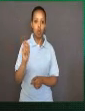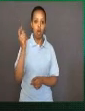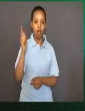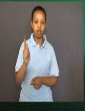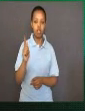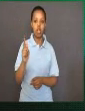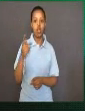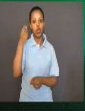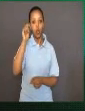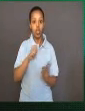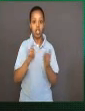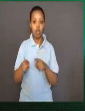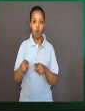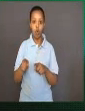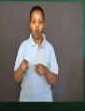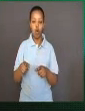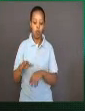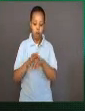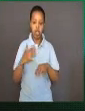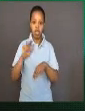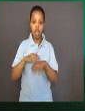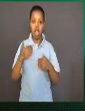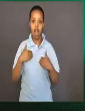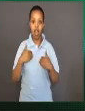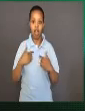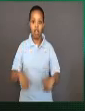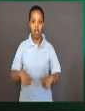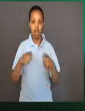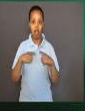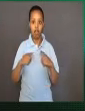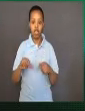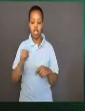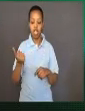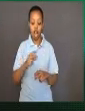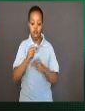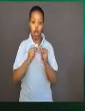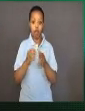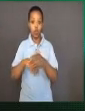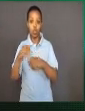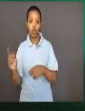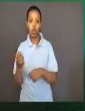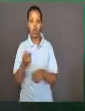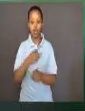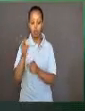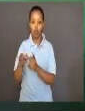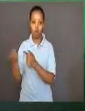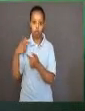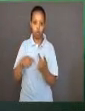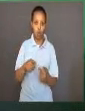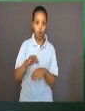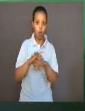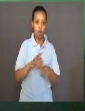life on Earth came from elsewhere in the universe, then you answered